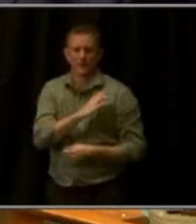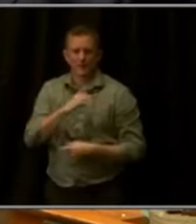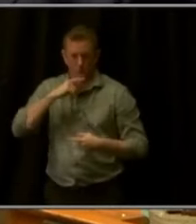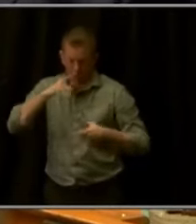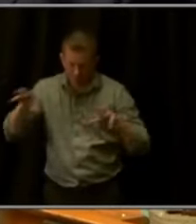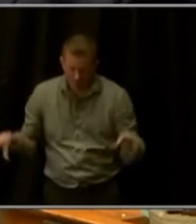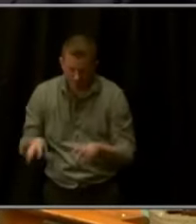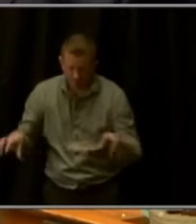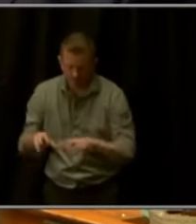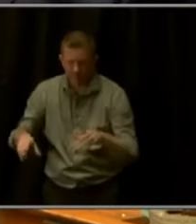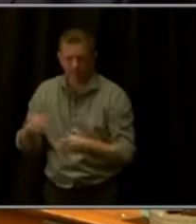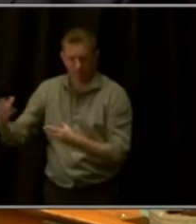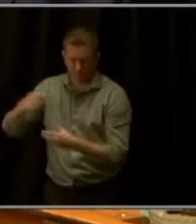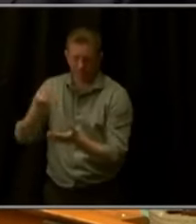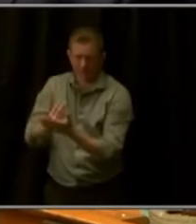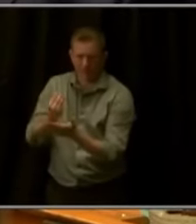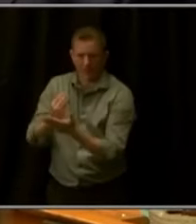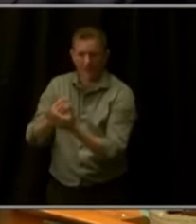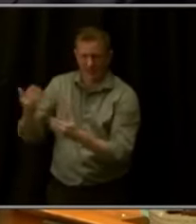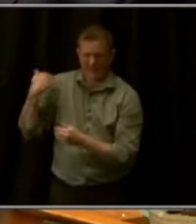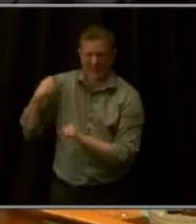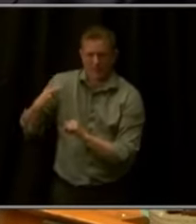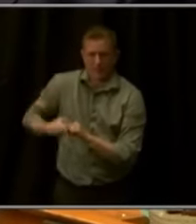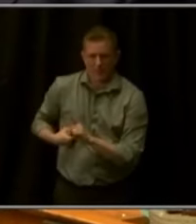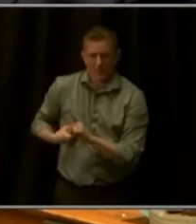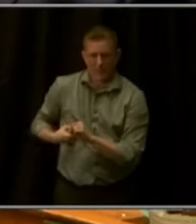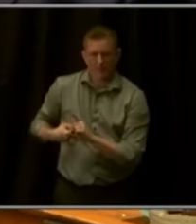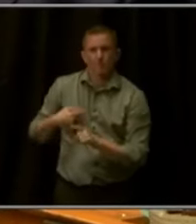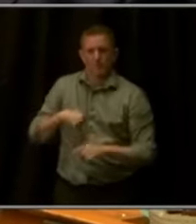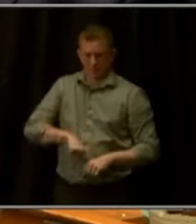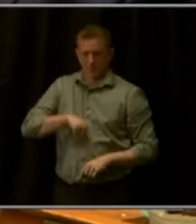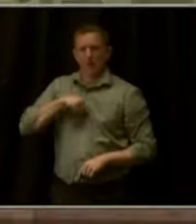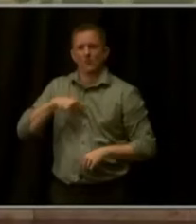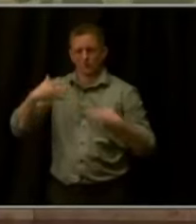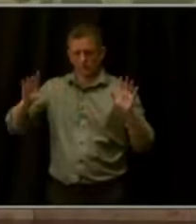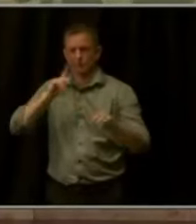last month. And I'm proud to report that we've already gotten the money out.